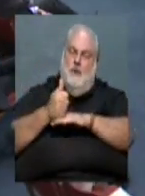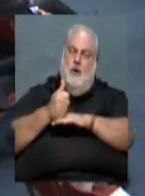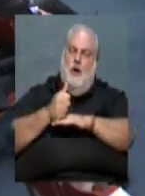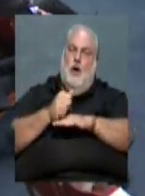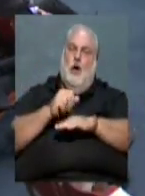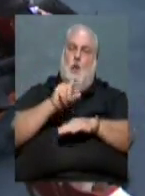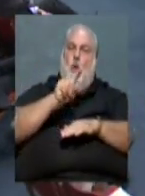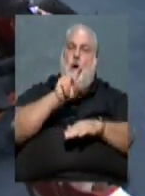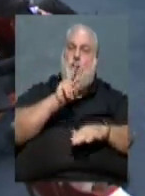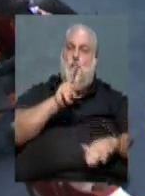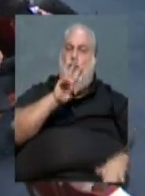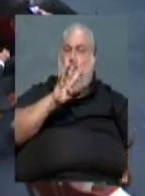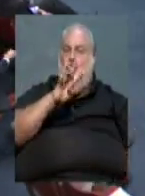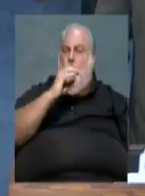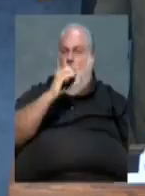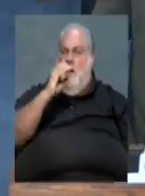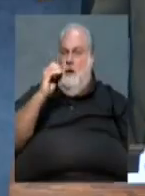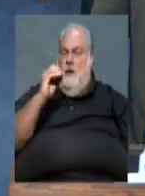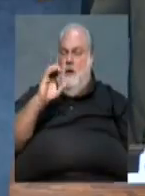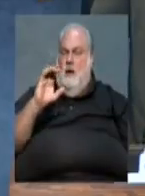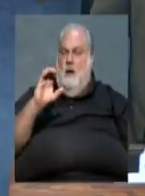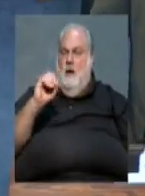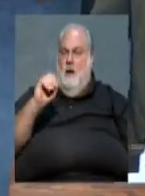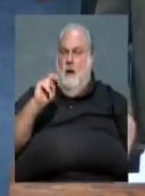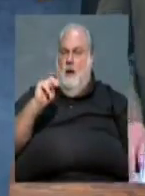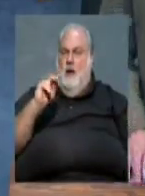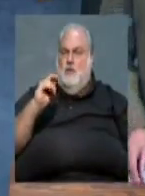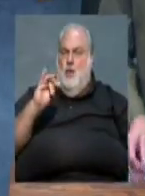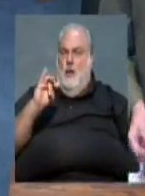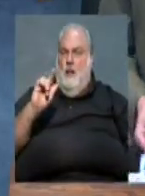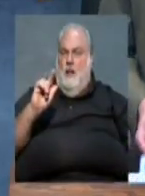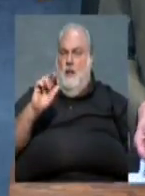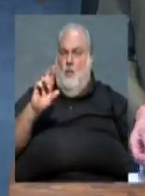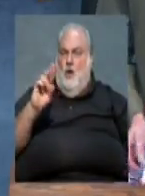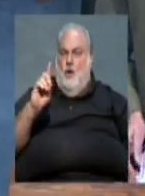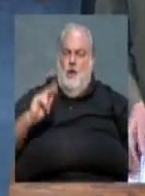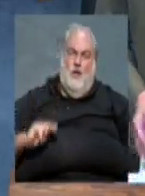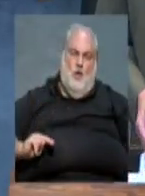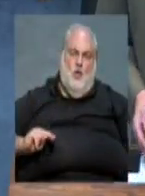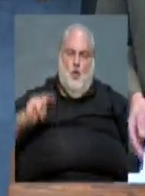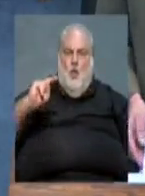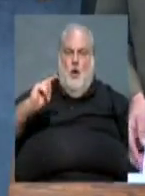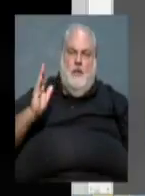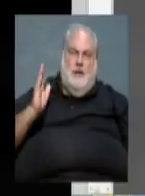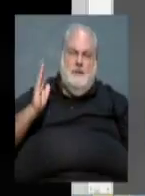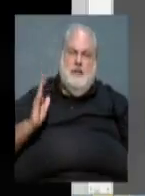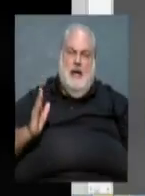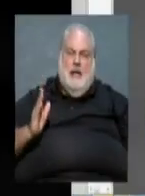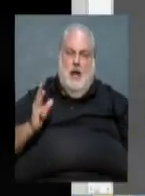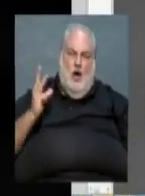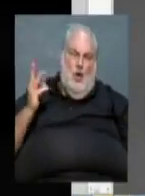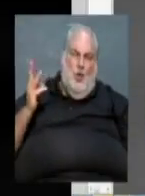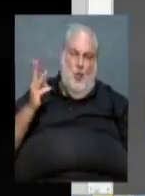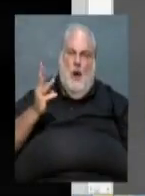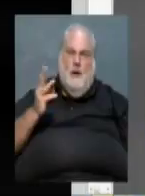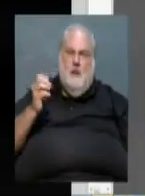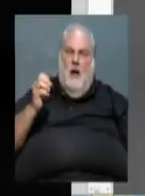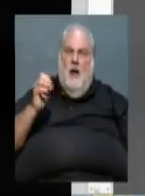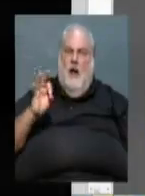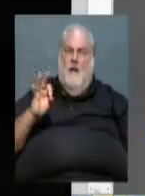,400 Cantrell Road. This is on the north side of Cantrell, west of